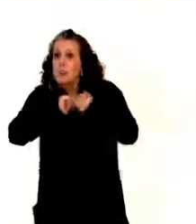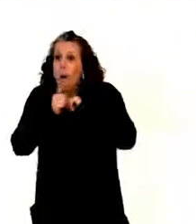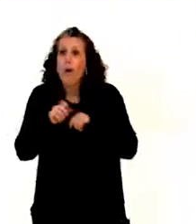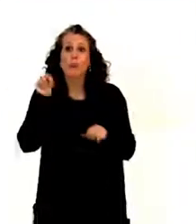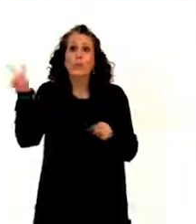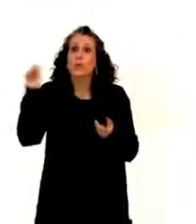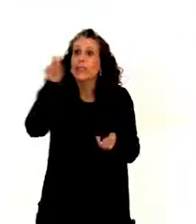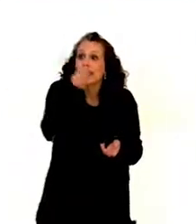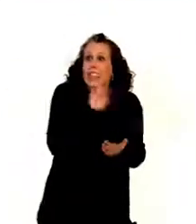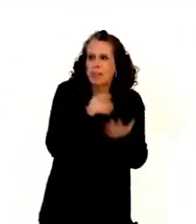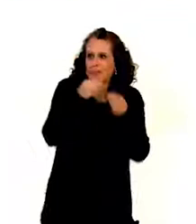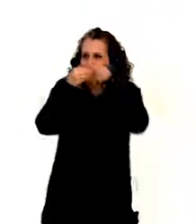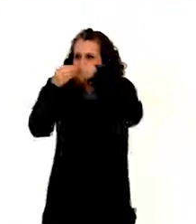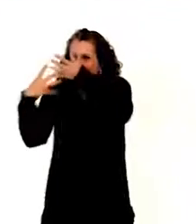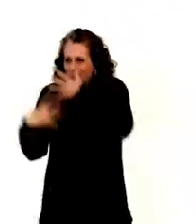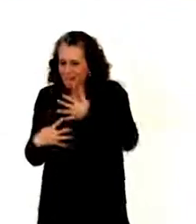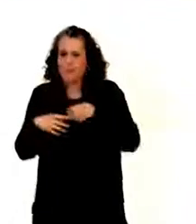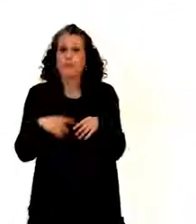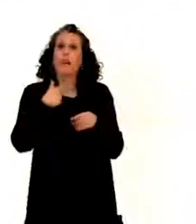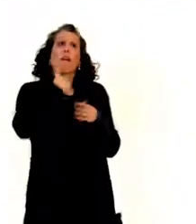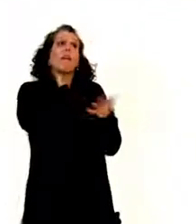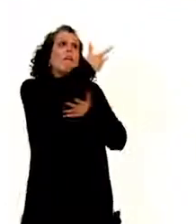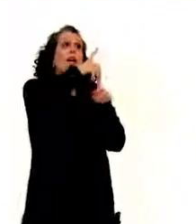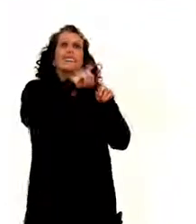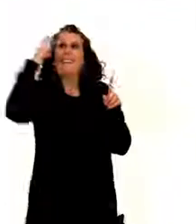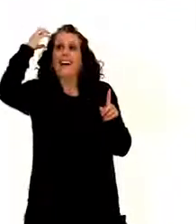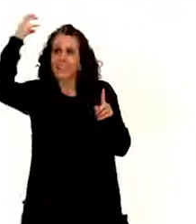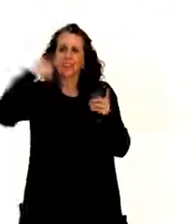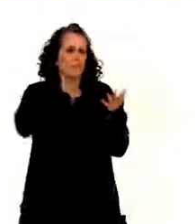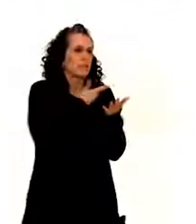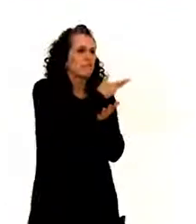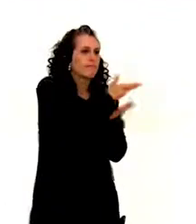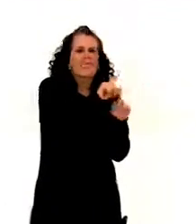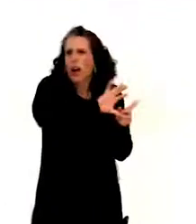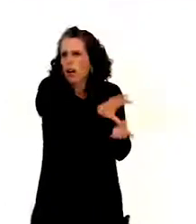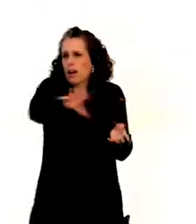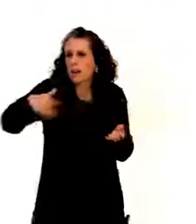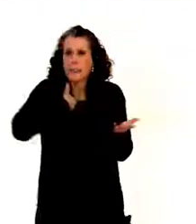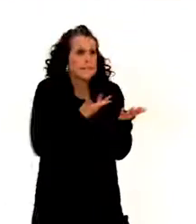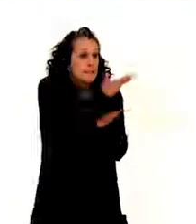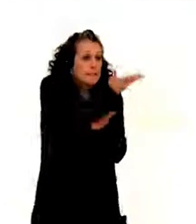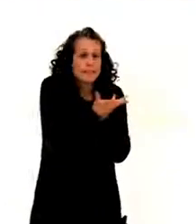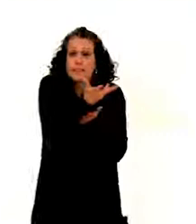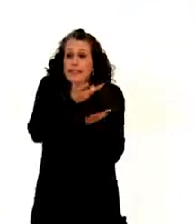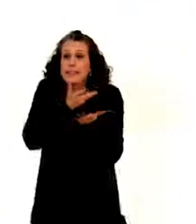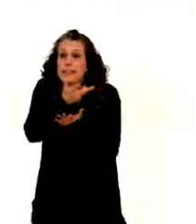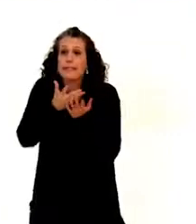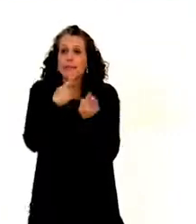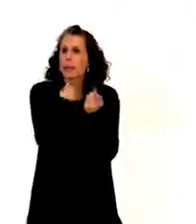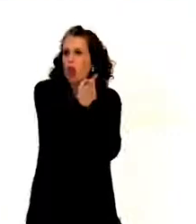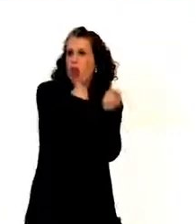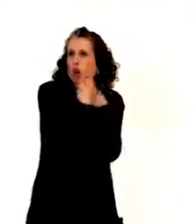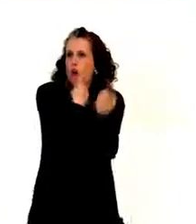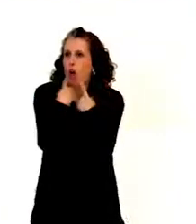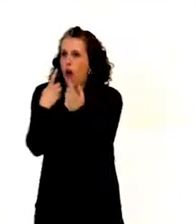And whenever we had a dialogue with the state party, I always would ask the delegation to sort of ease it up towards the end of the dialogue, because we